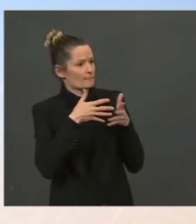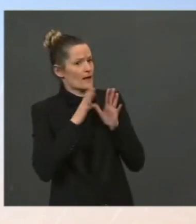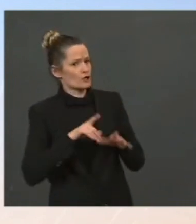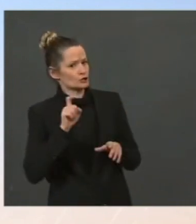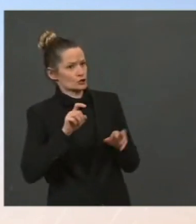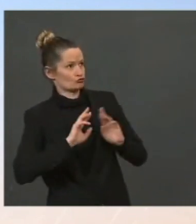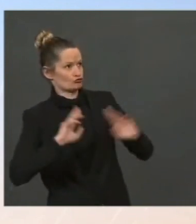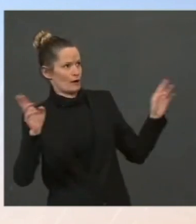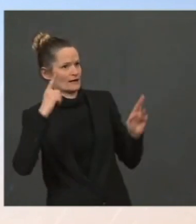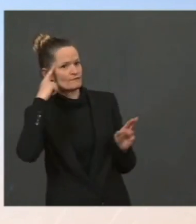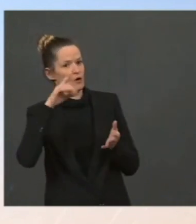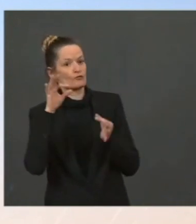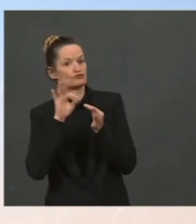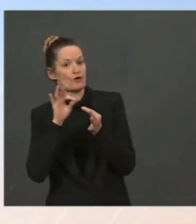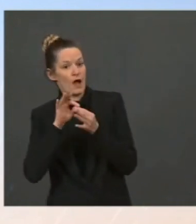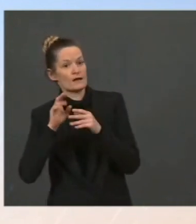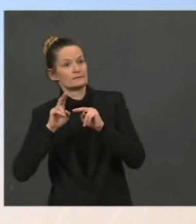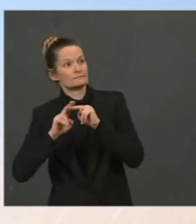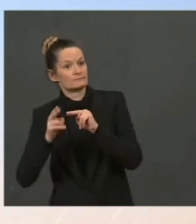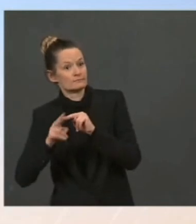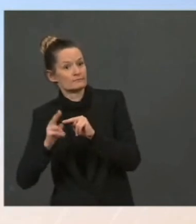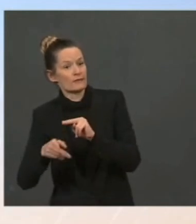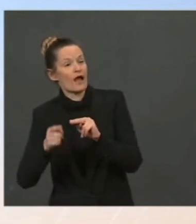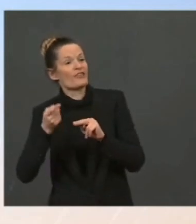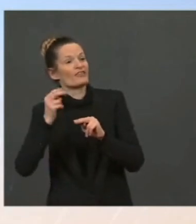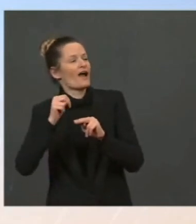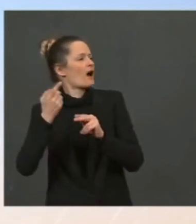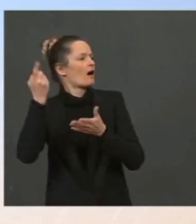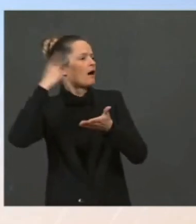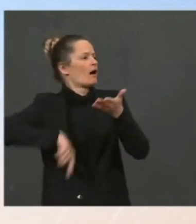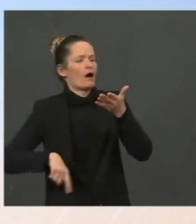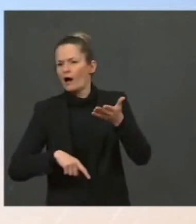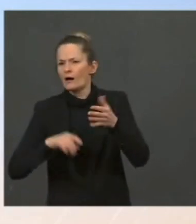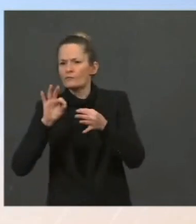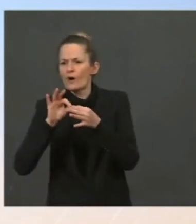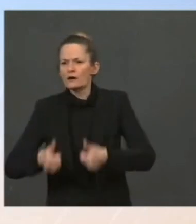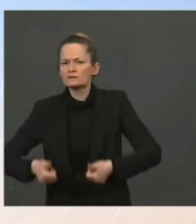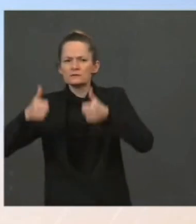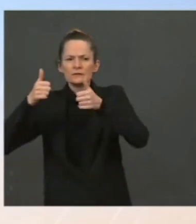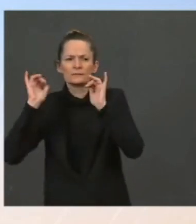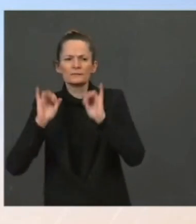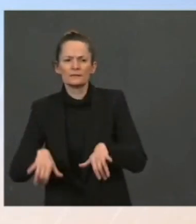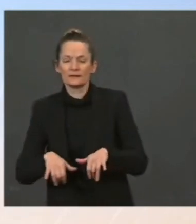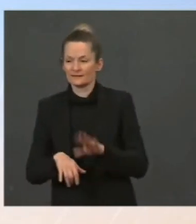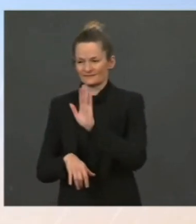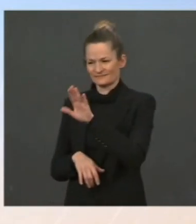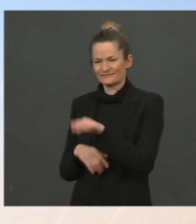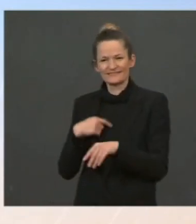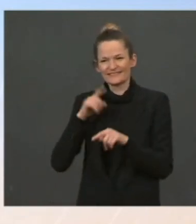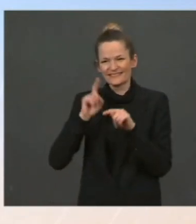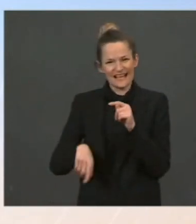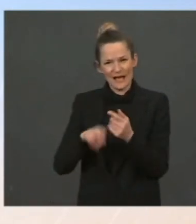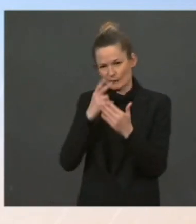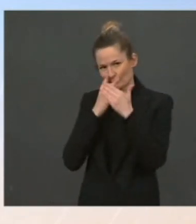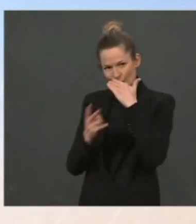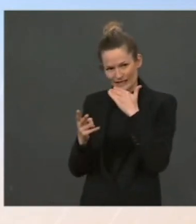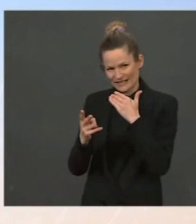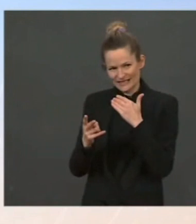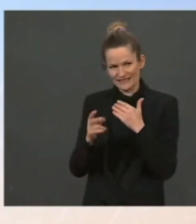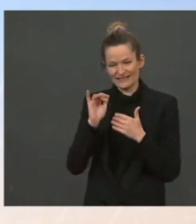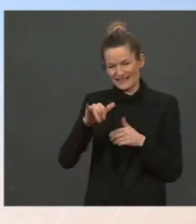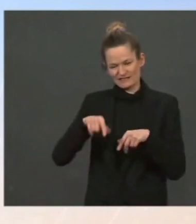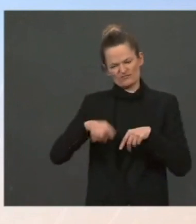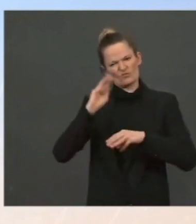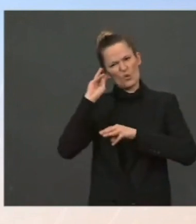right back up again? Yeah, again, it's hard to predict what gasoline is going to do because it is a global market. But we are doing what we can right now because this is